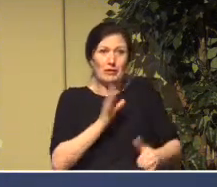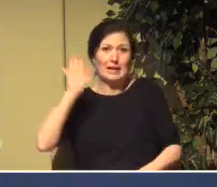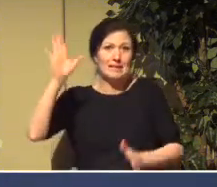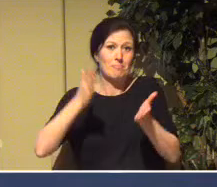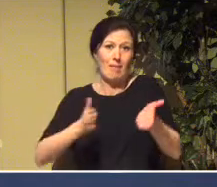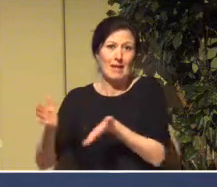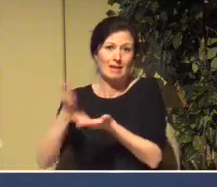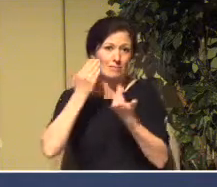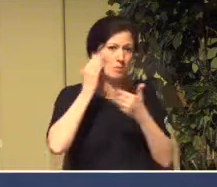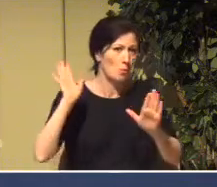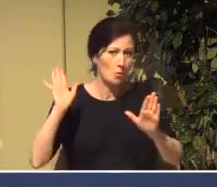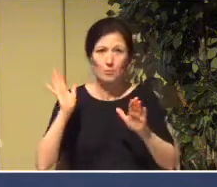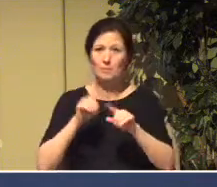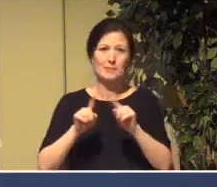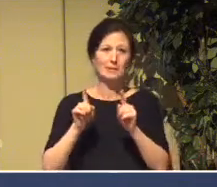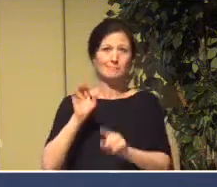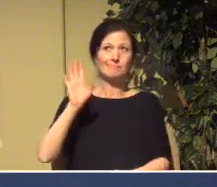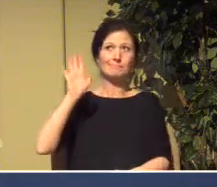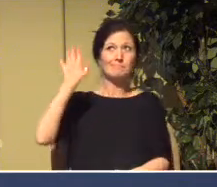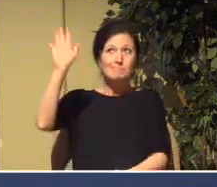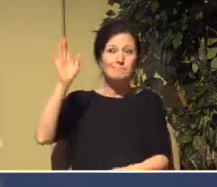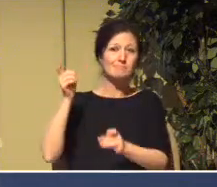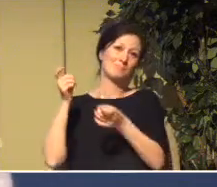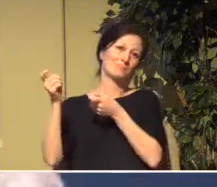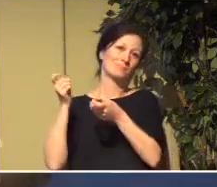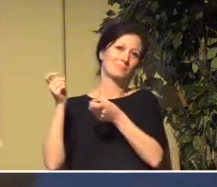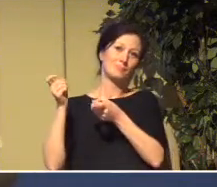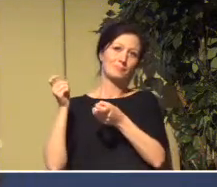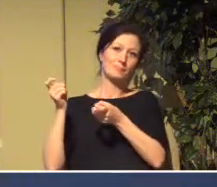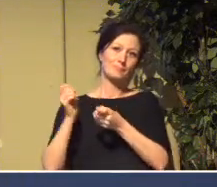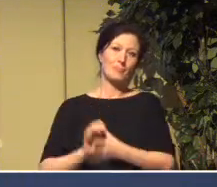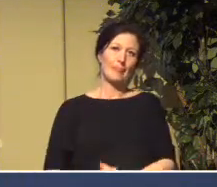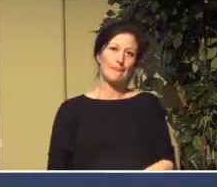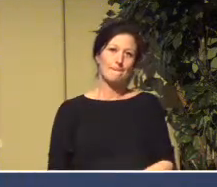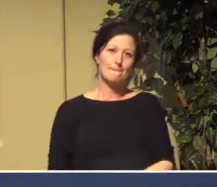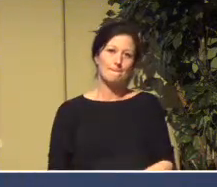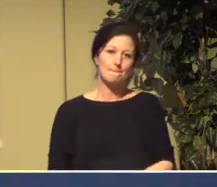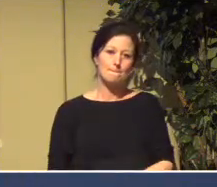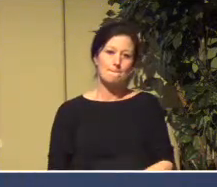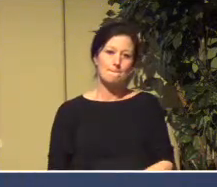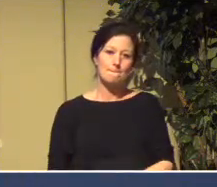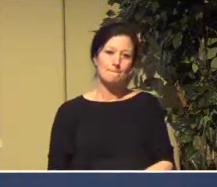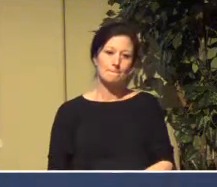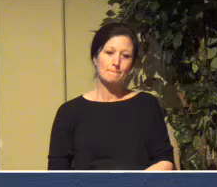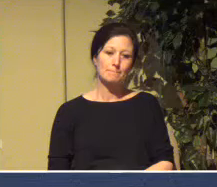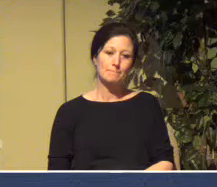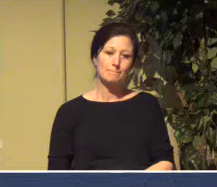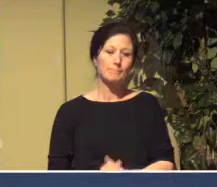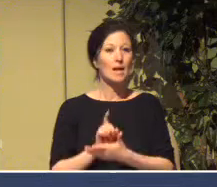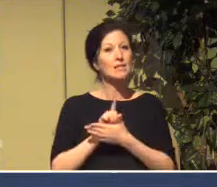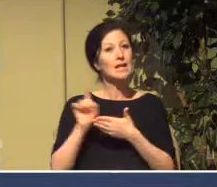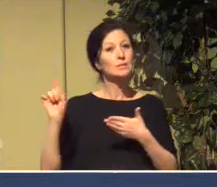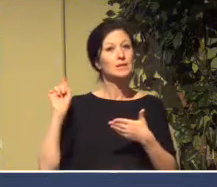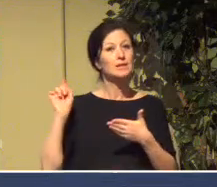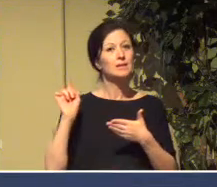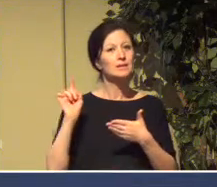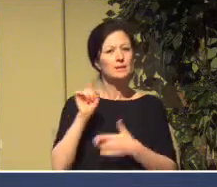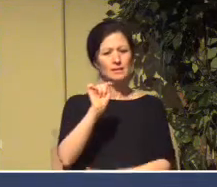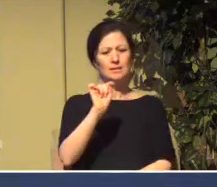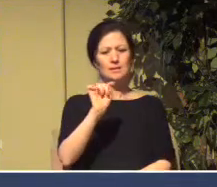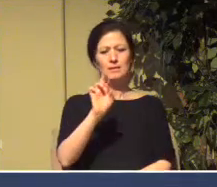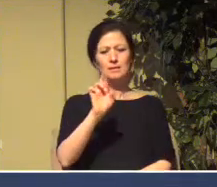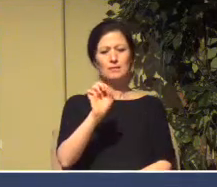He's in control. And He wants to shape and form us last week personally. Trevor talked about that,